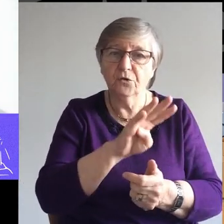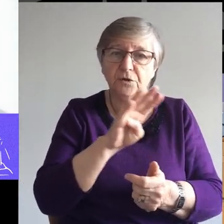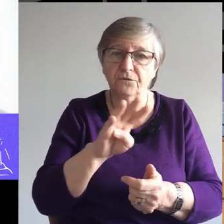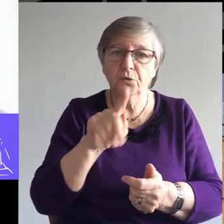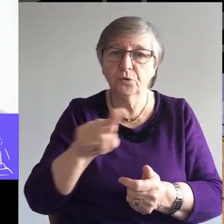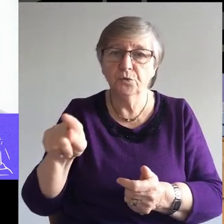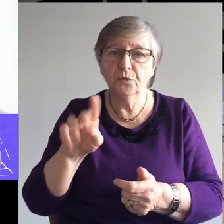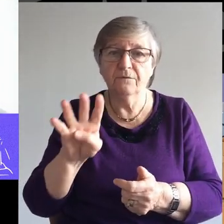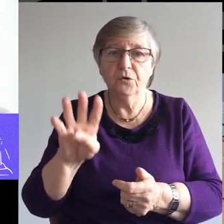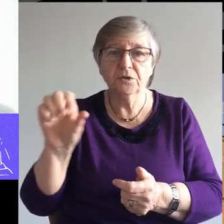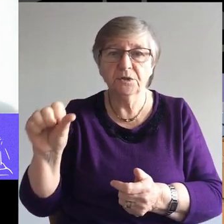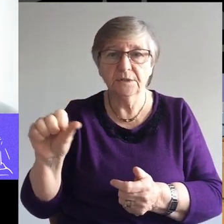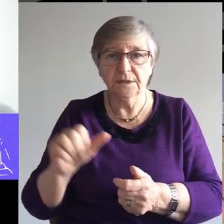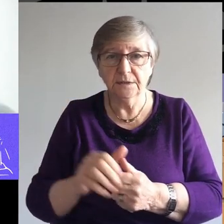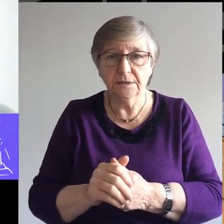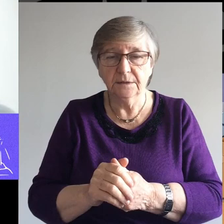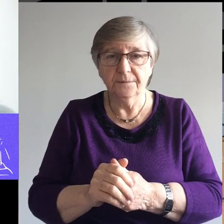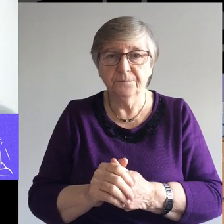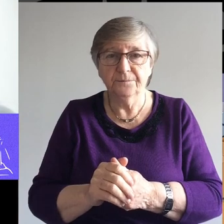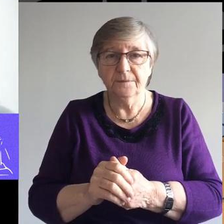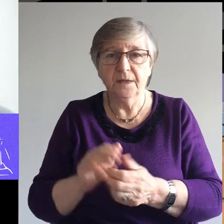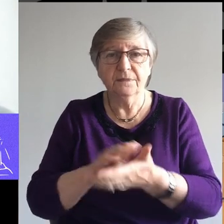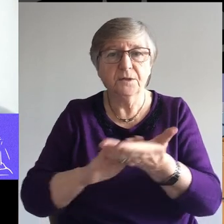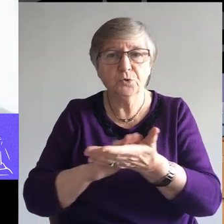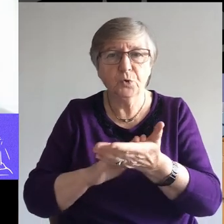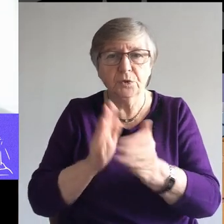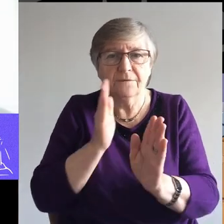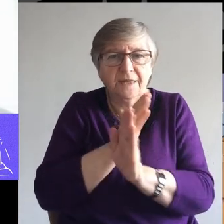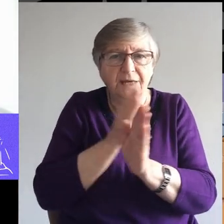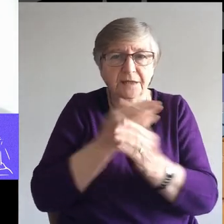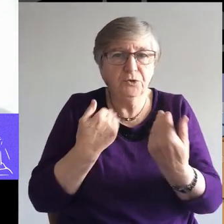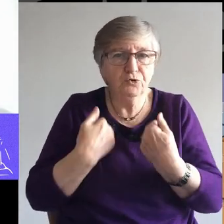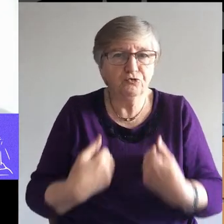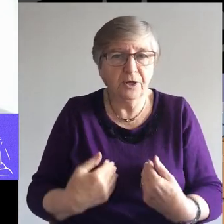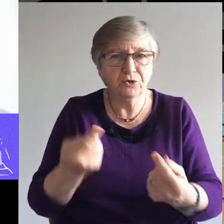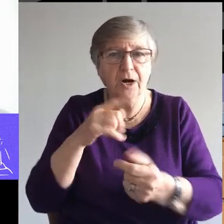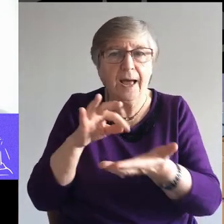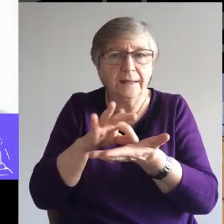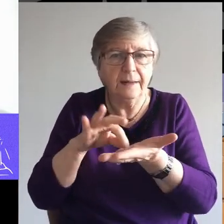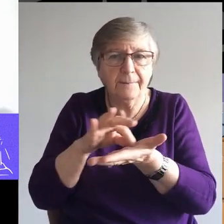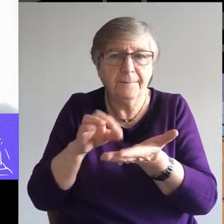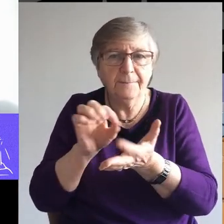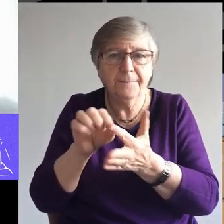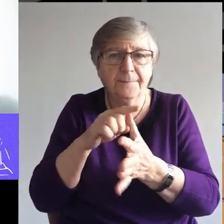46. The parables of the hidden treasure and the peril.